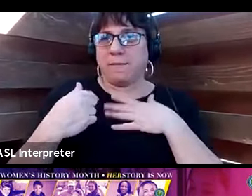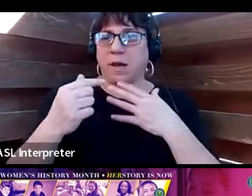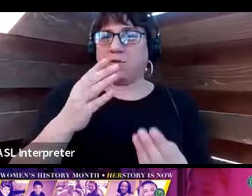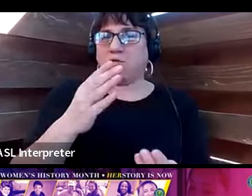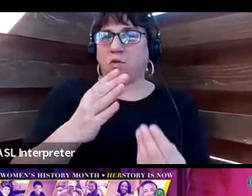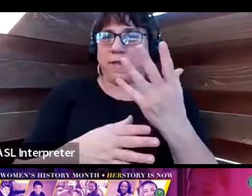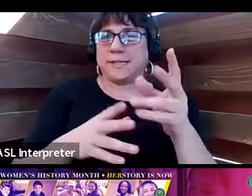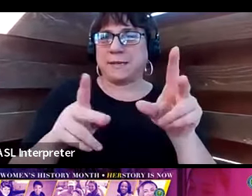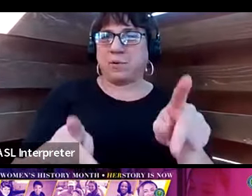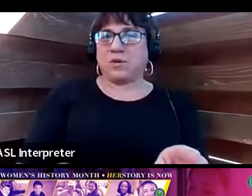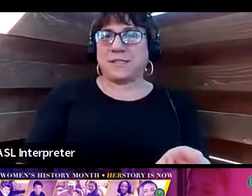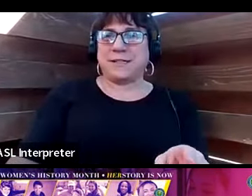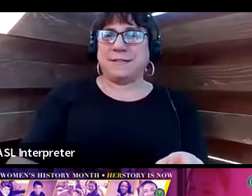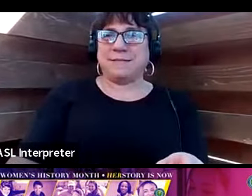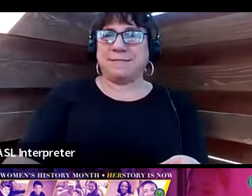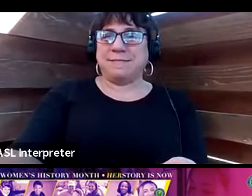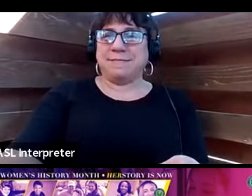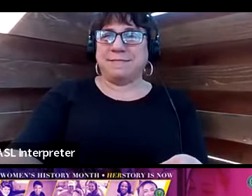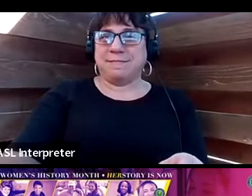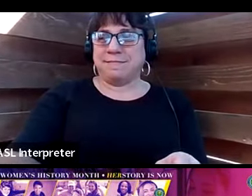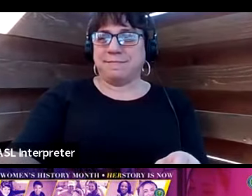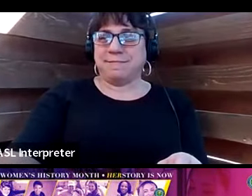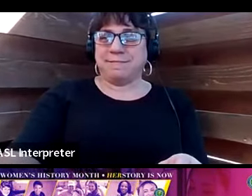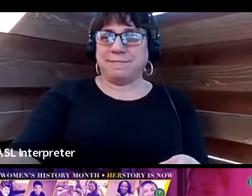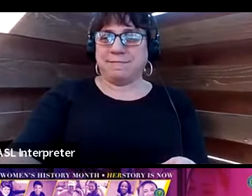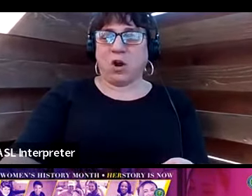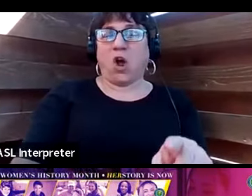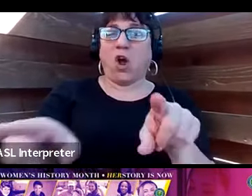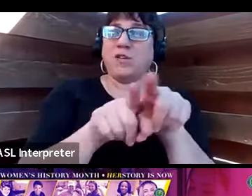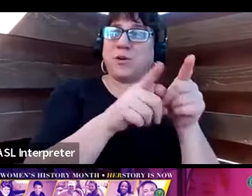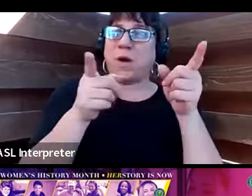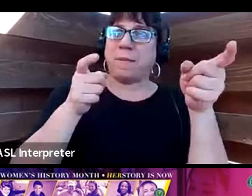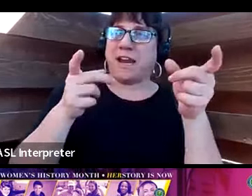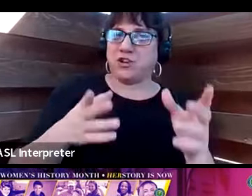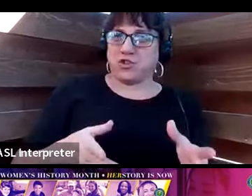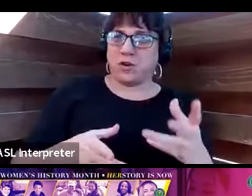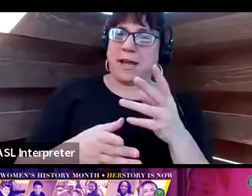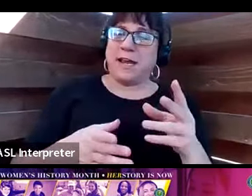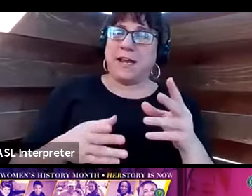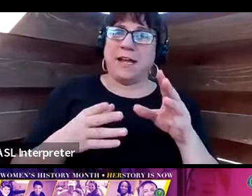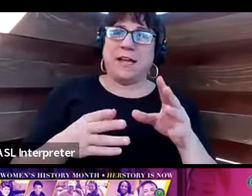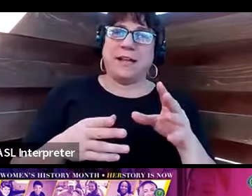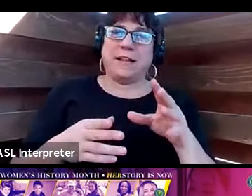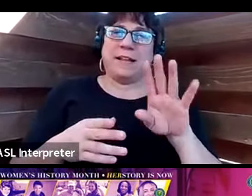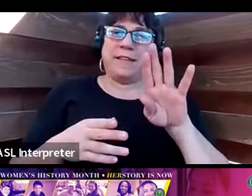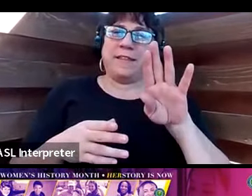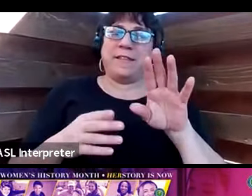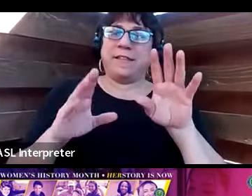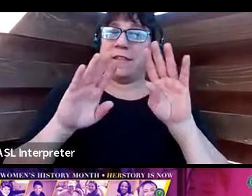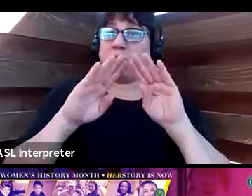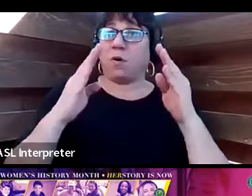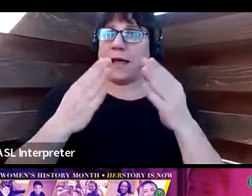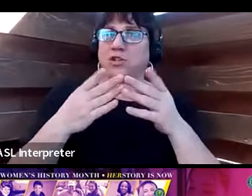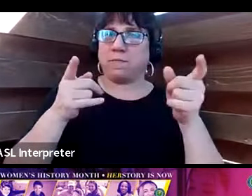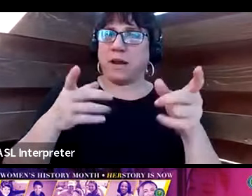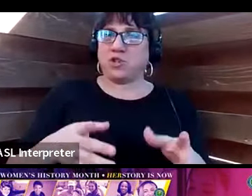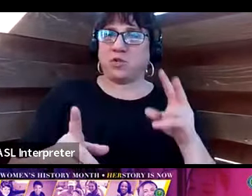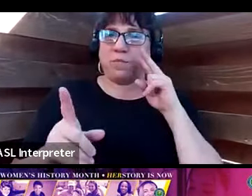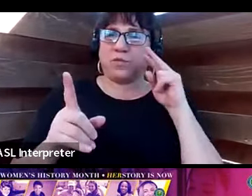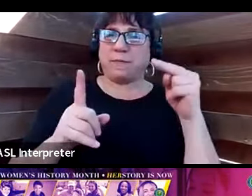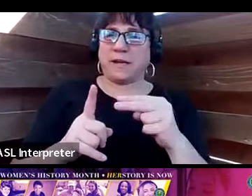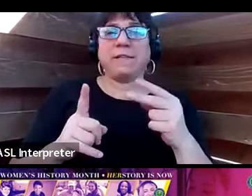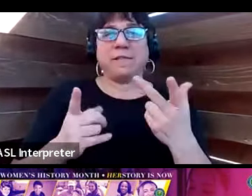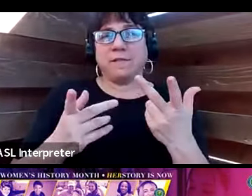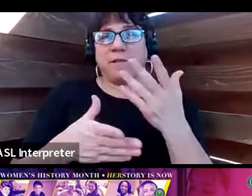a person and also a manager. And then, from a branch manager perspective, part of what my team does